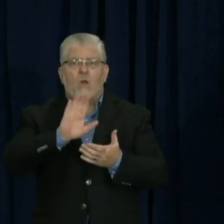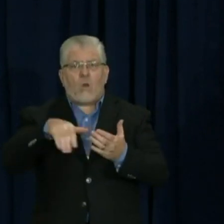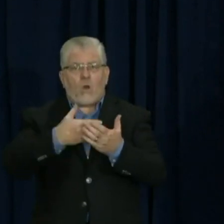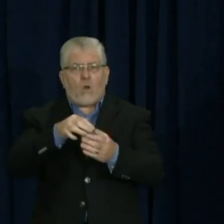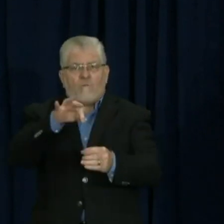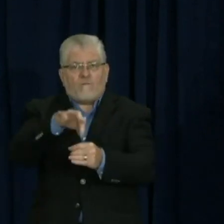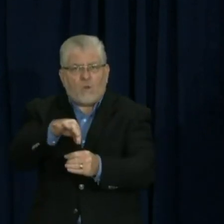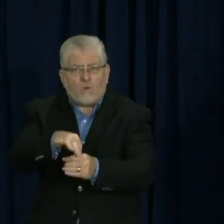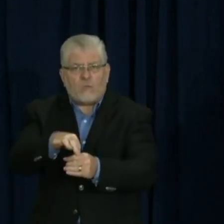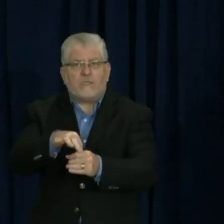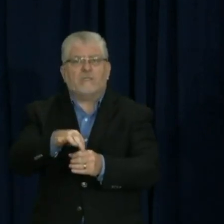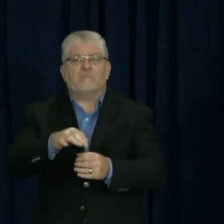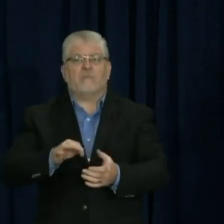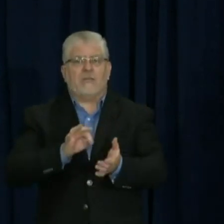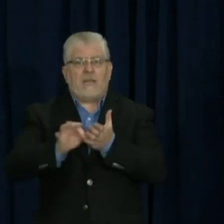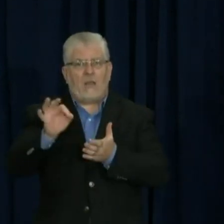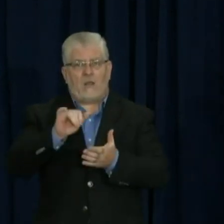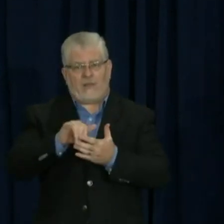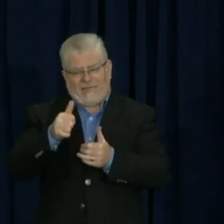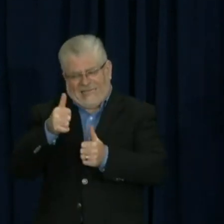has the right to cast their vote.